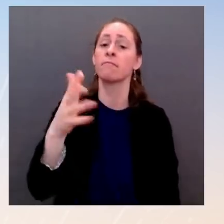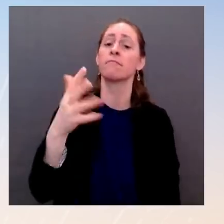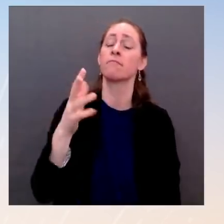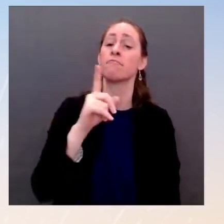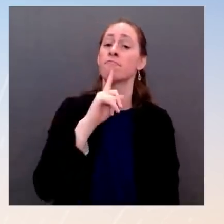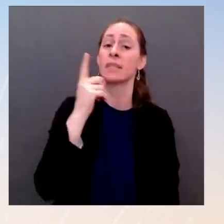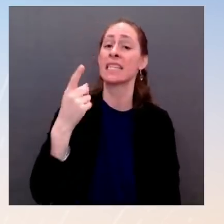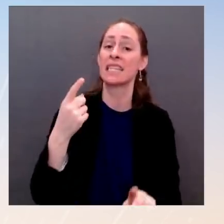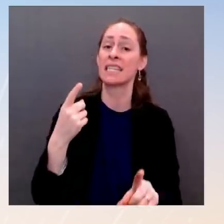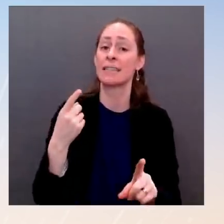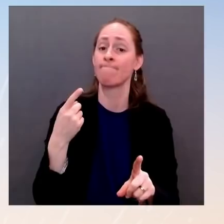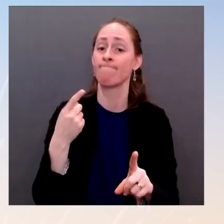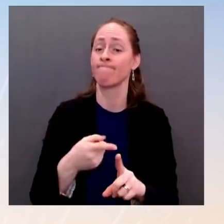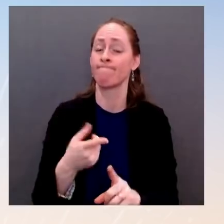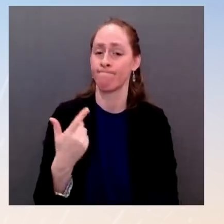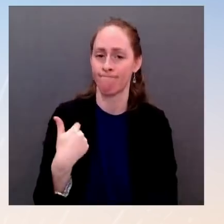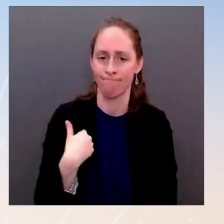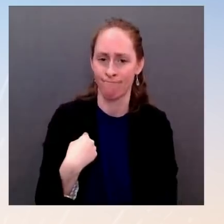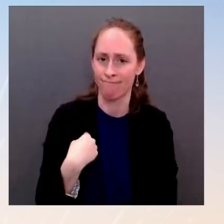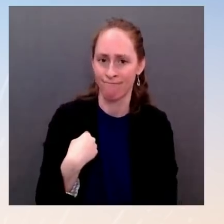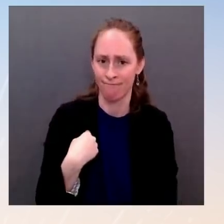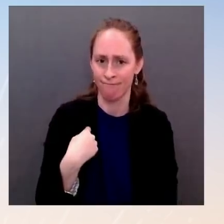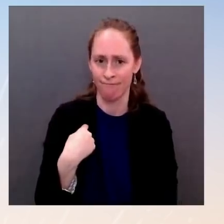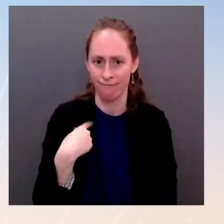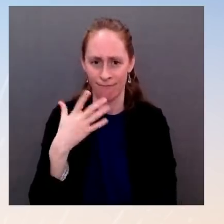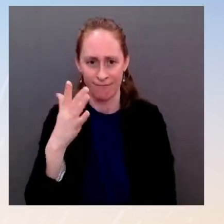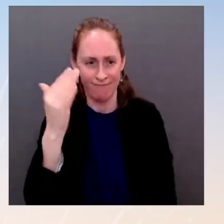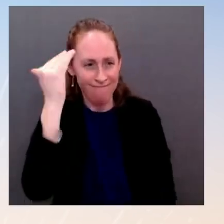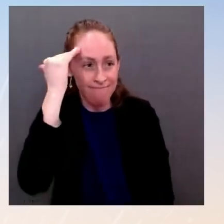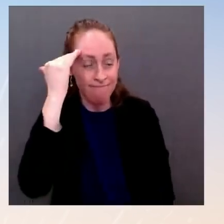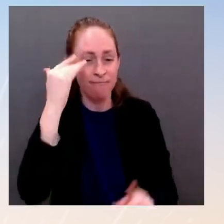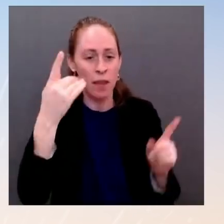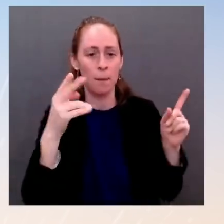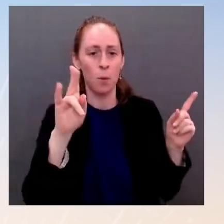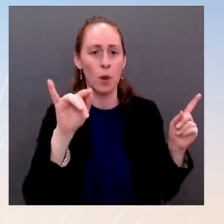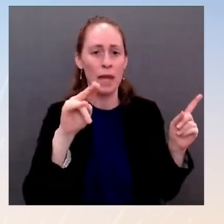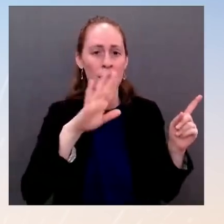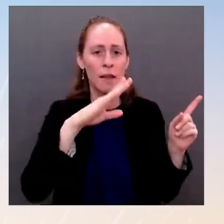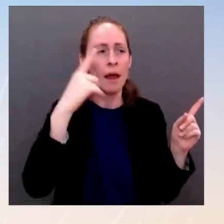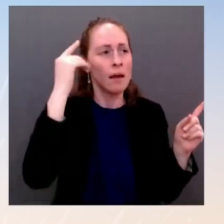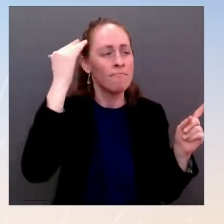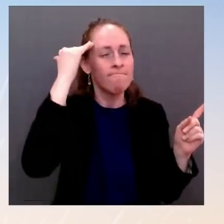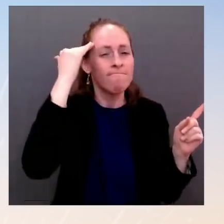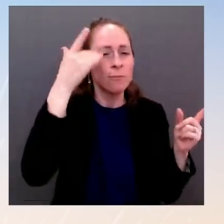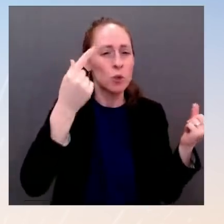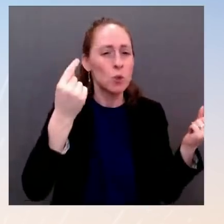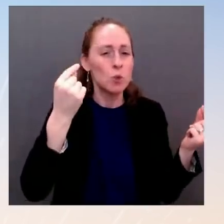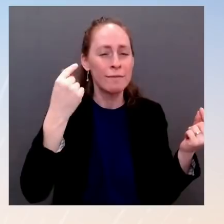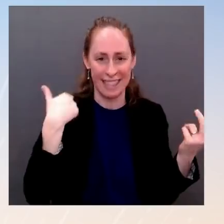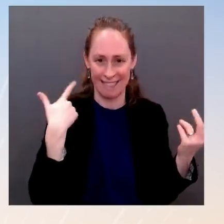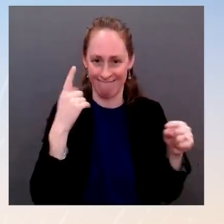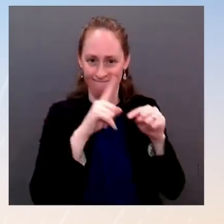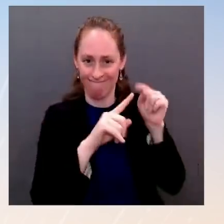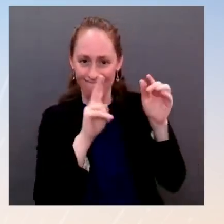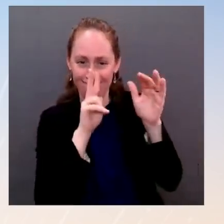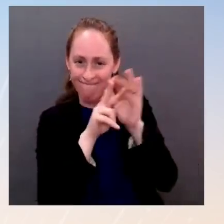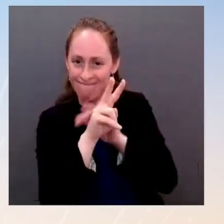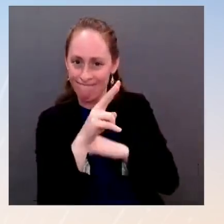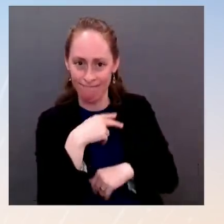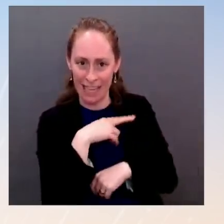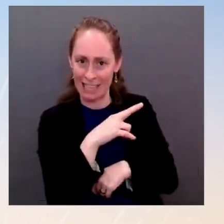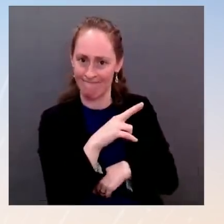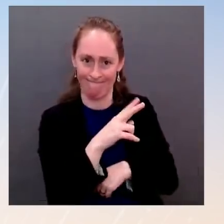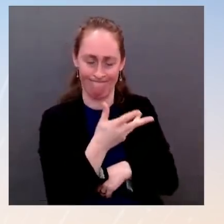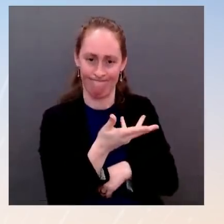motivations, his intentions, or at this point his decisions. All I will say is that we are ready either way. If President Putin wants to